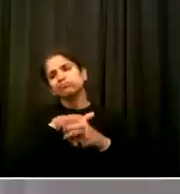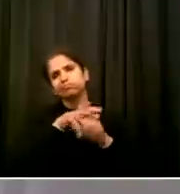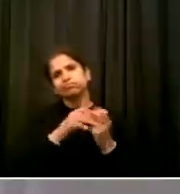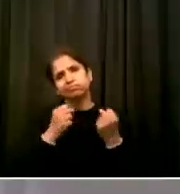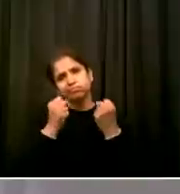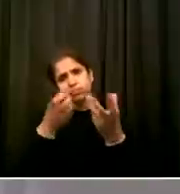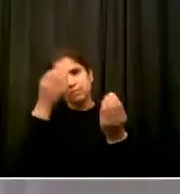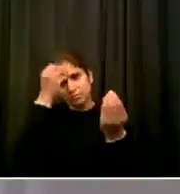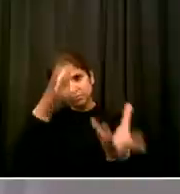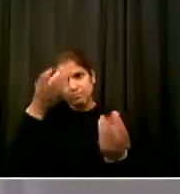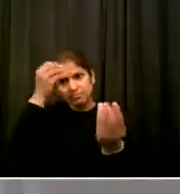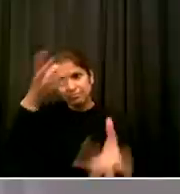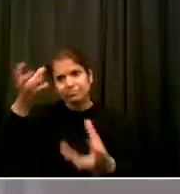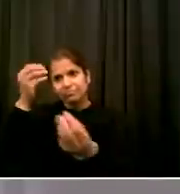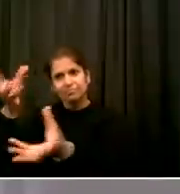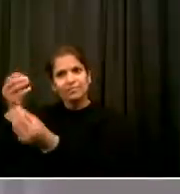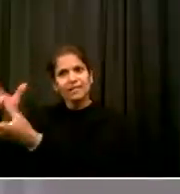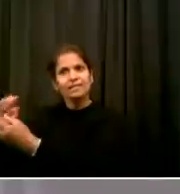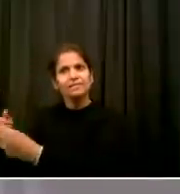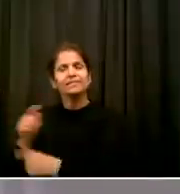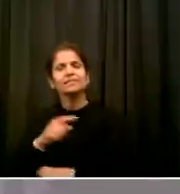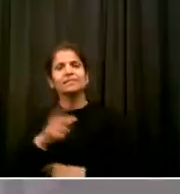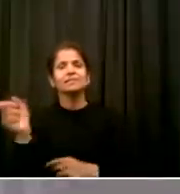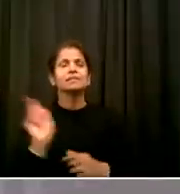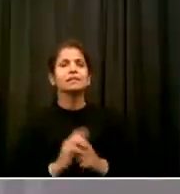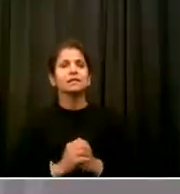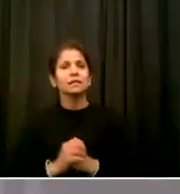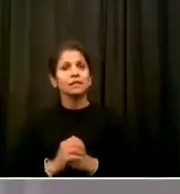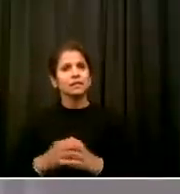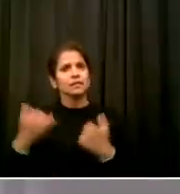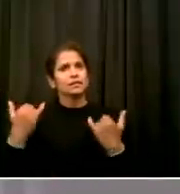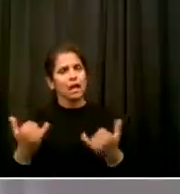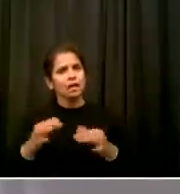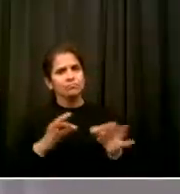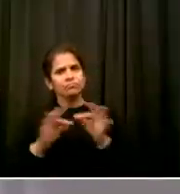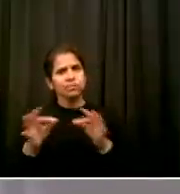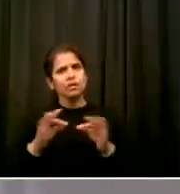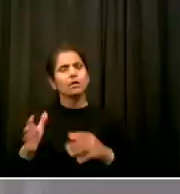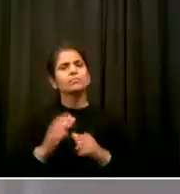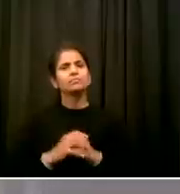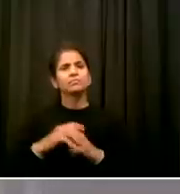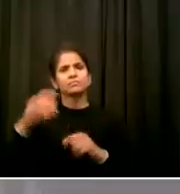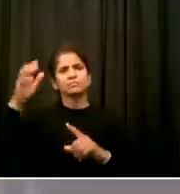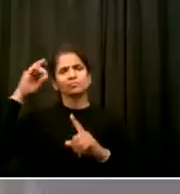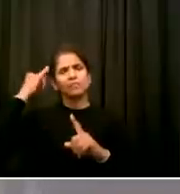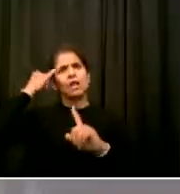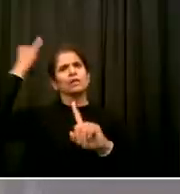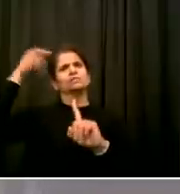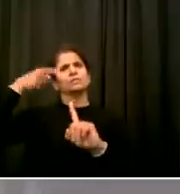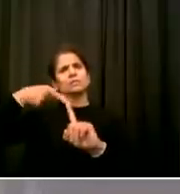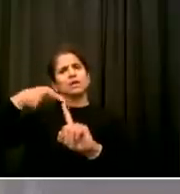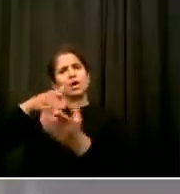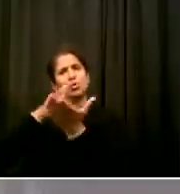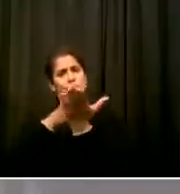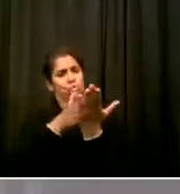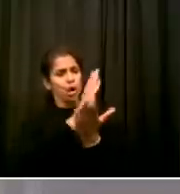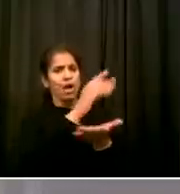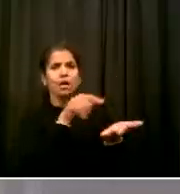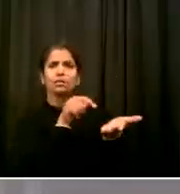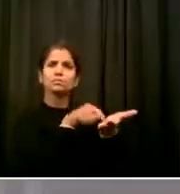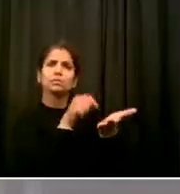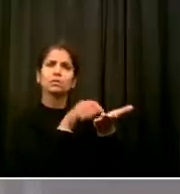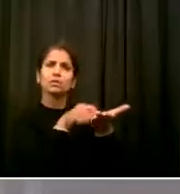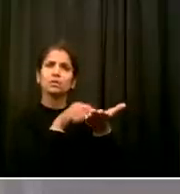Our Department of Education As the New York City philosopher John Dewey argued Is a critical